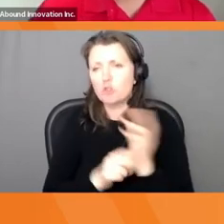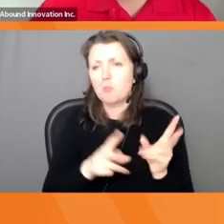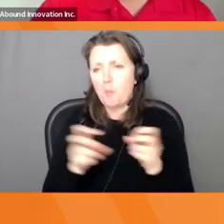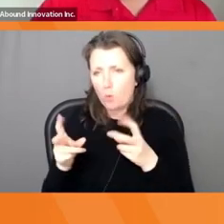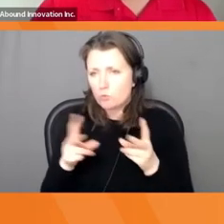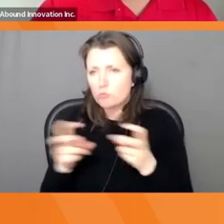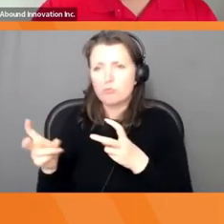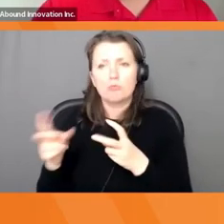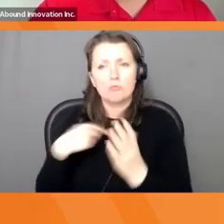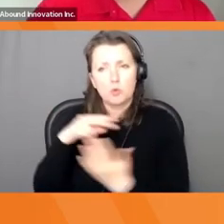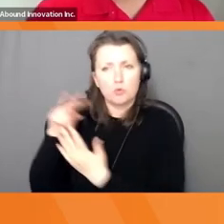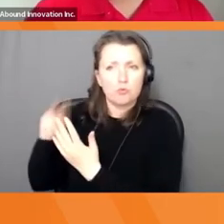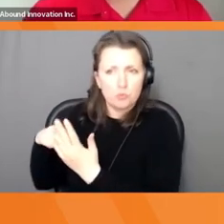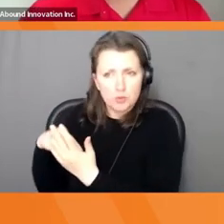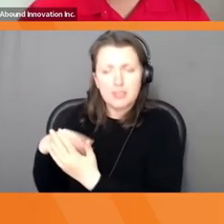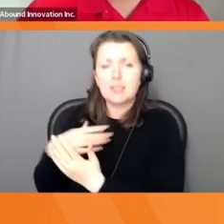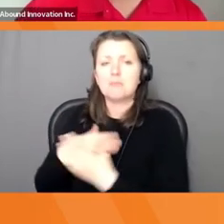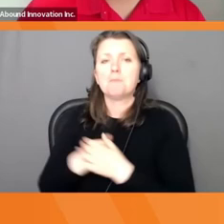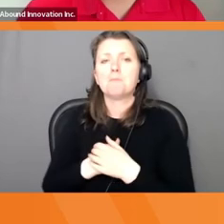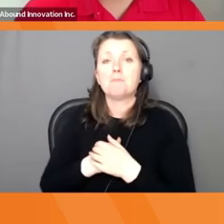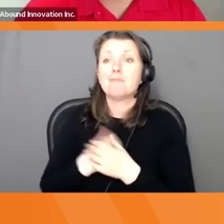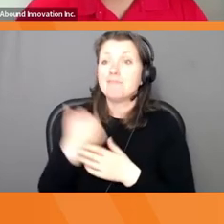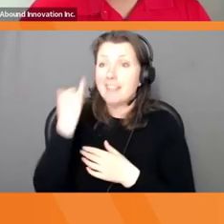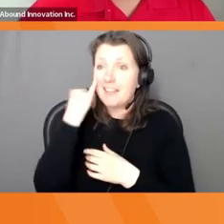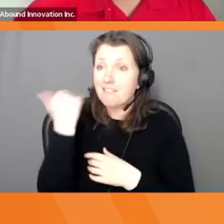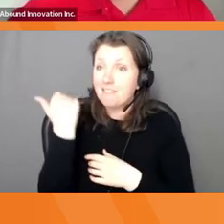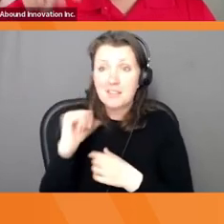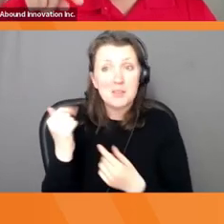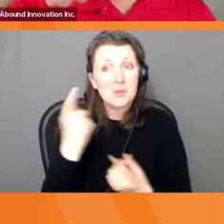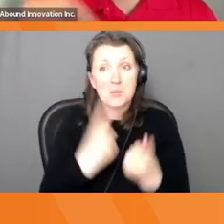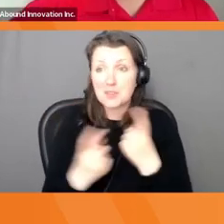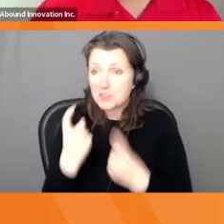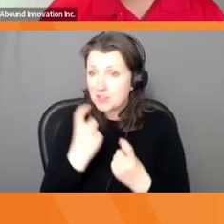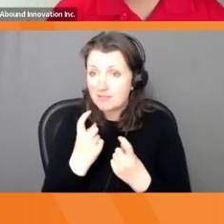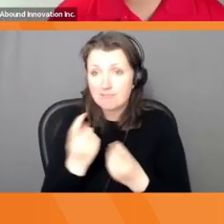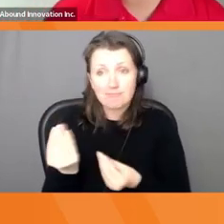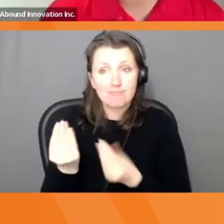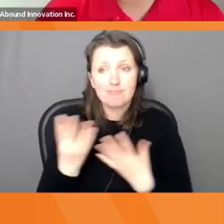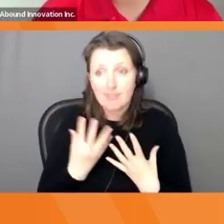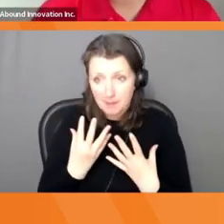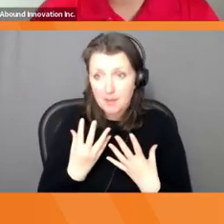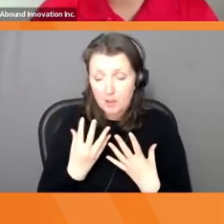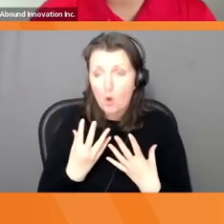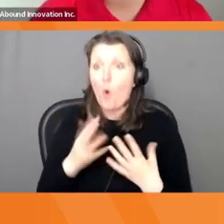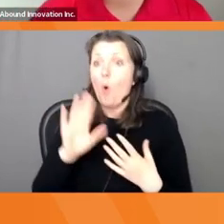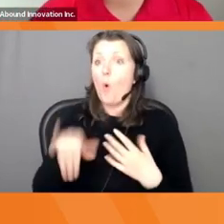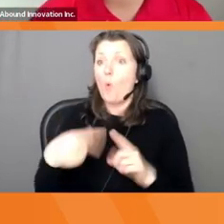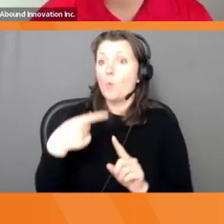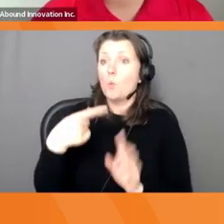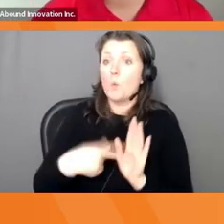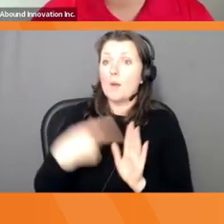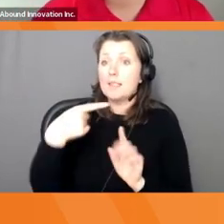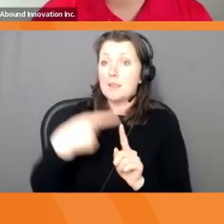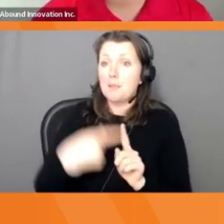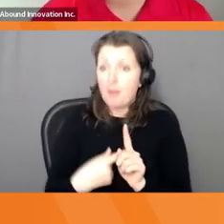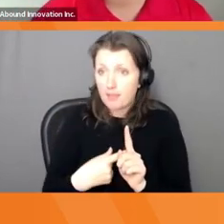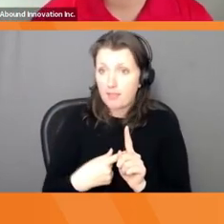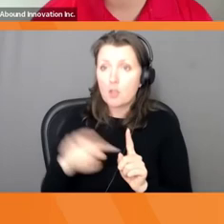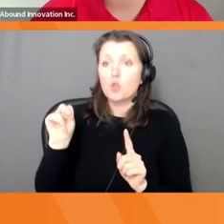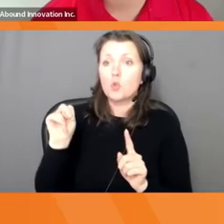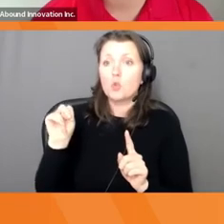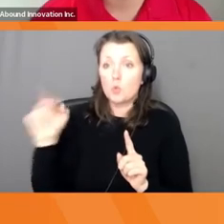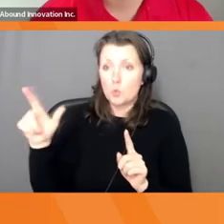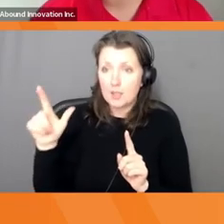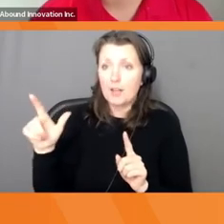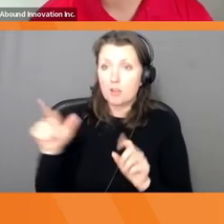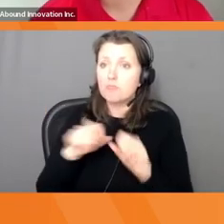if you have any takeaways or questions, please let me know. I do have a newsletter that I send out about once a month. So if you'd like to sign up, you can scan the QR